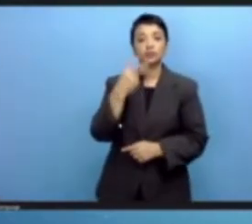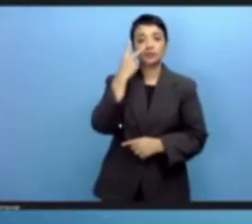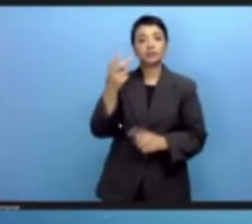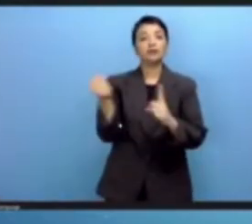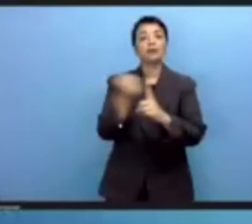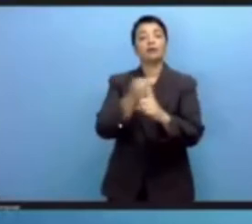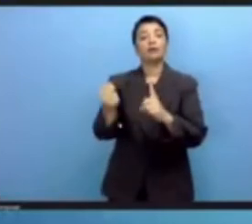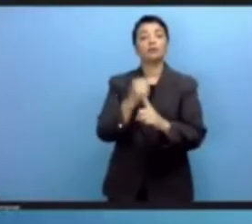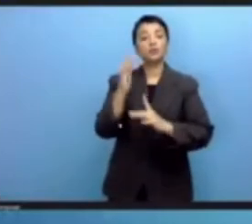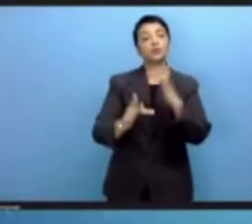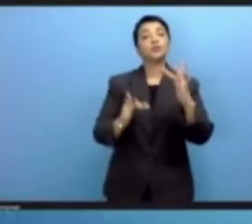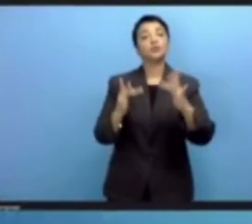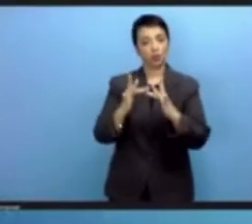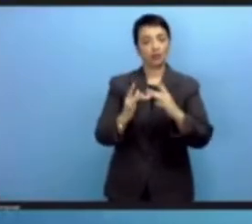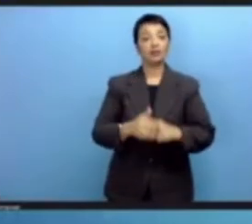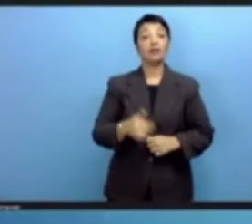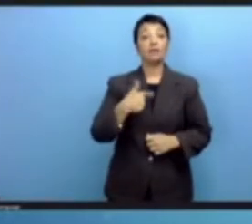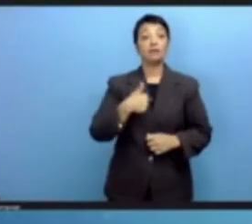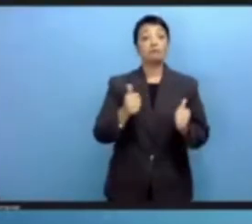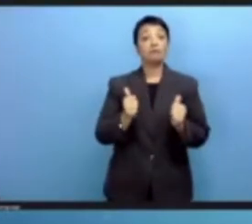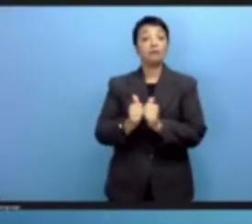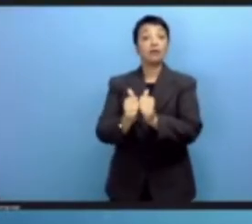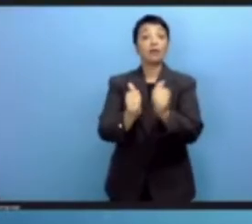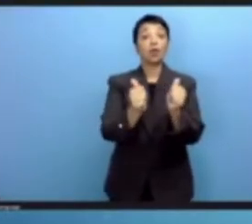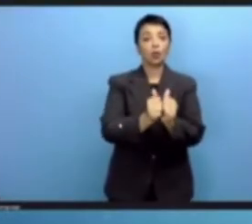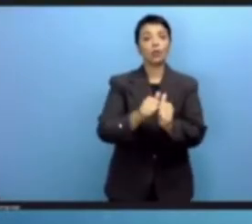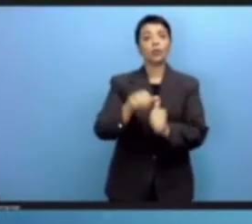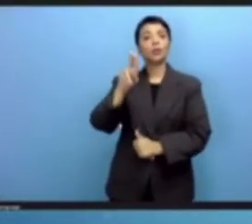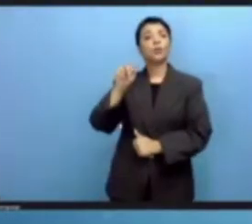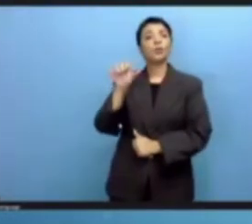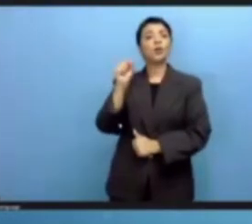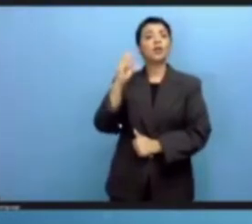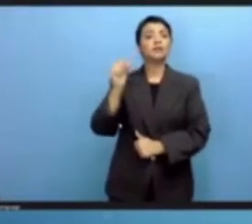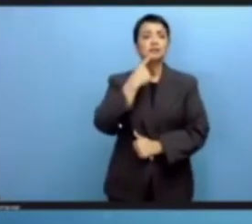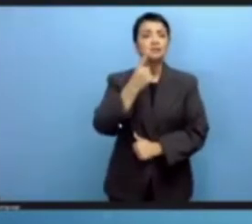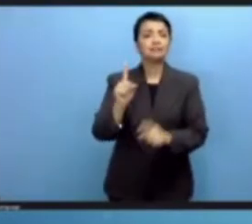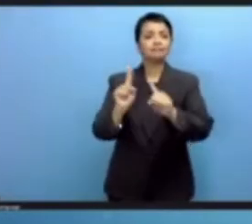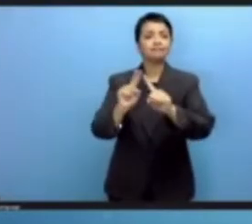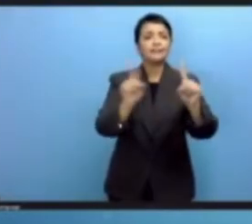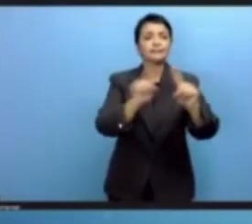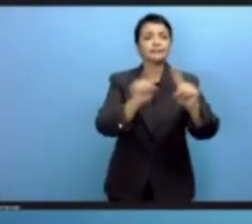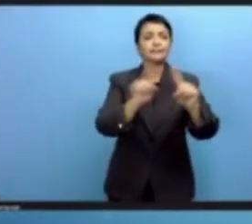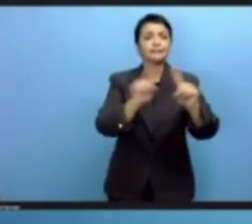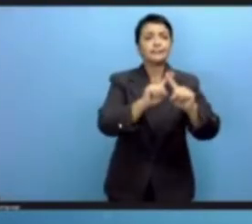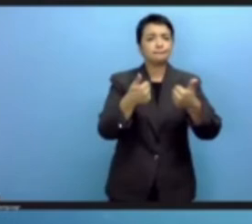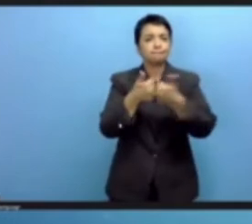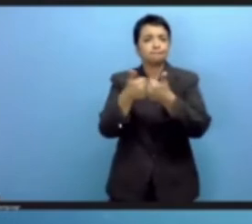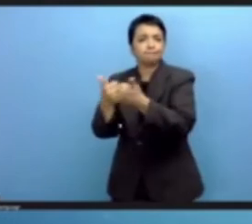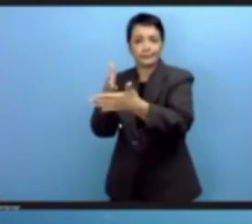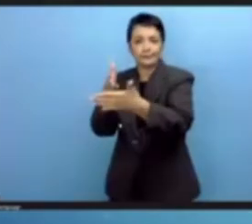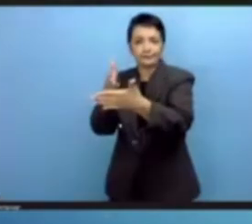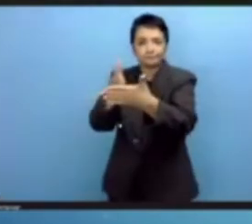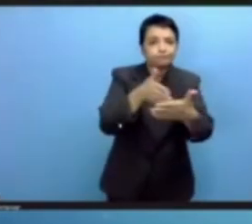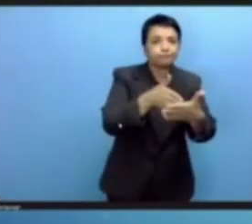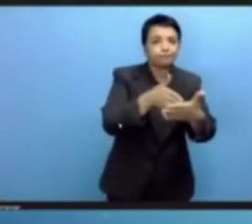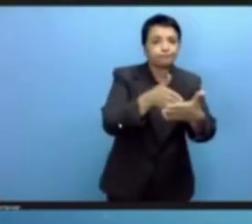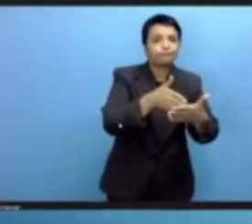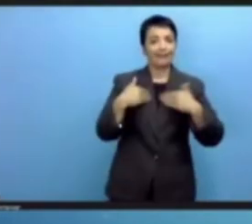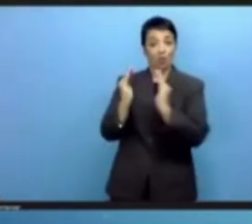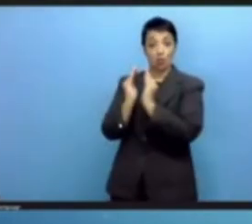UNESCO mentioned all the challenges that we have there. but there is also the problem of missed opportunities.